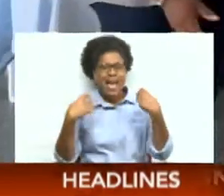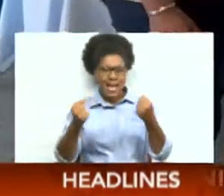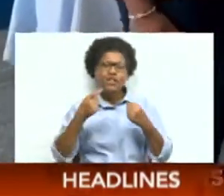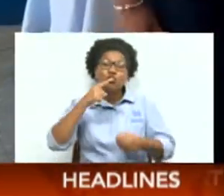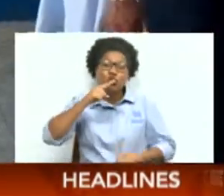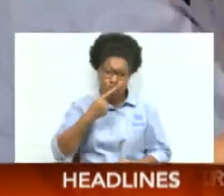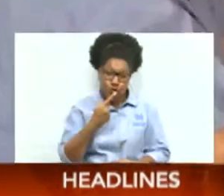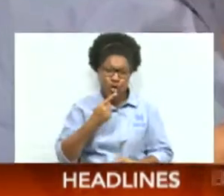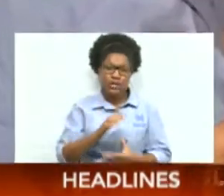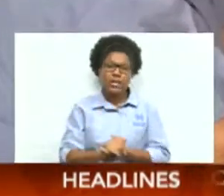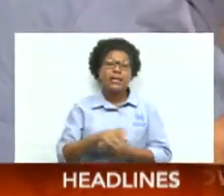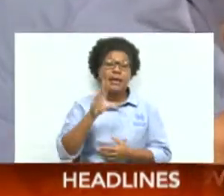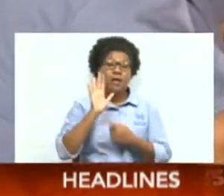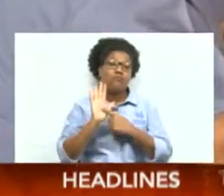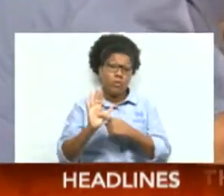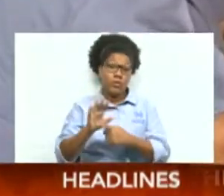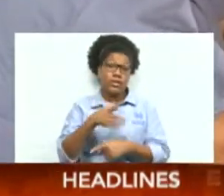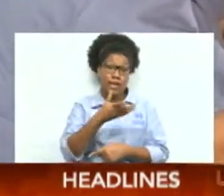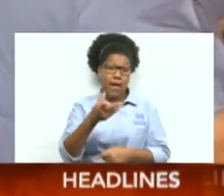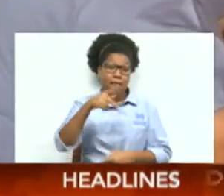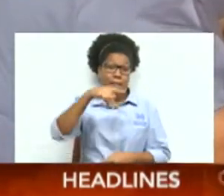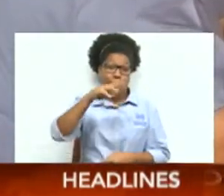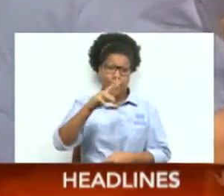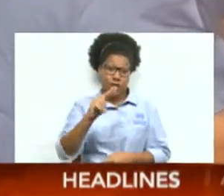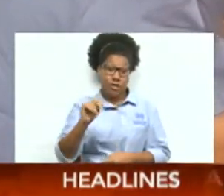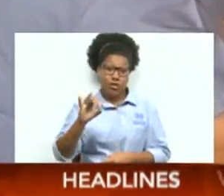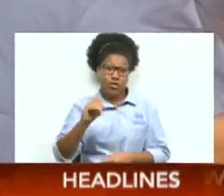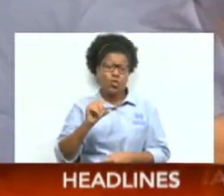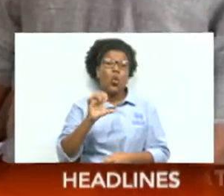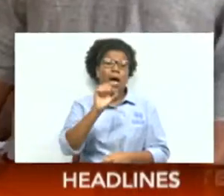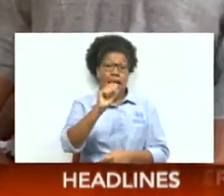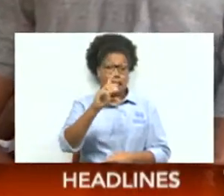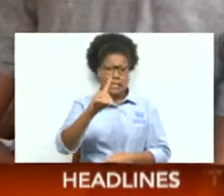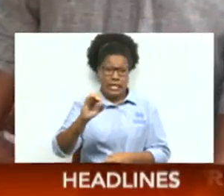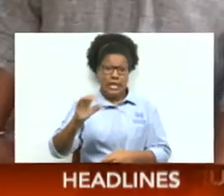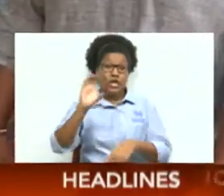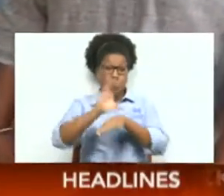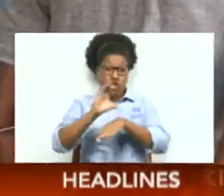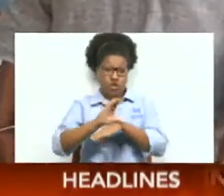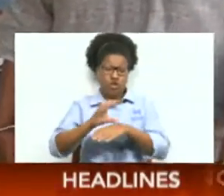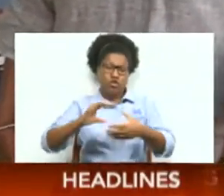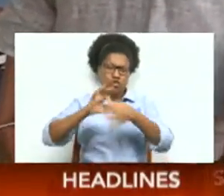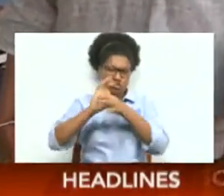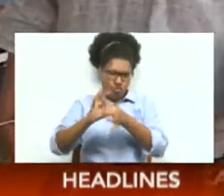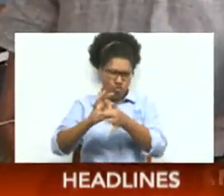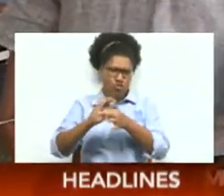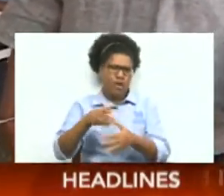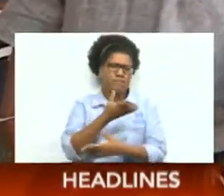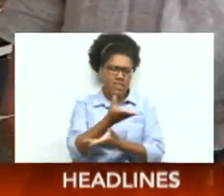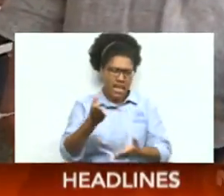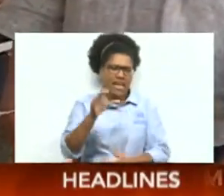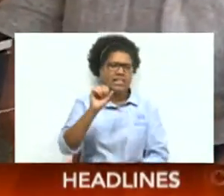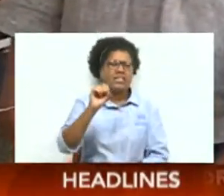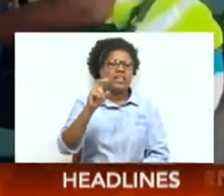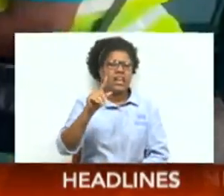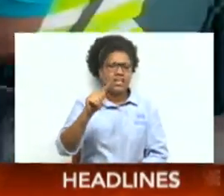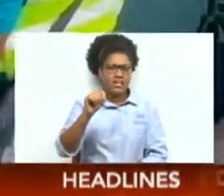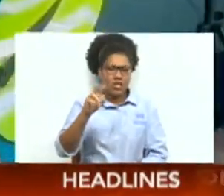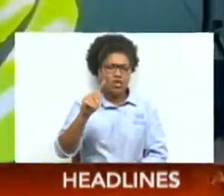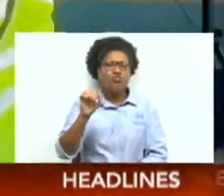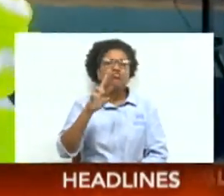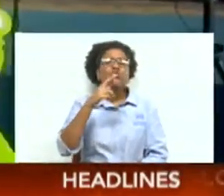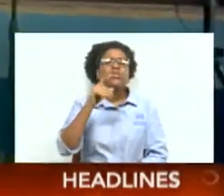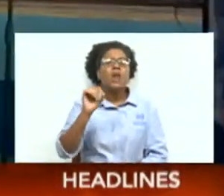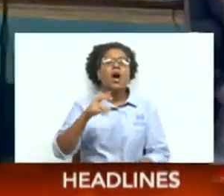The MP and the Pinto SDHH joined together to host a health fair for Santa Rosa residents. This is the second installment